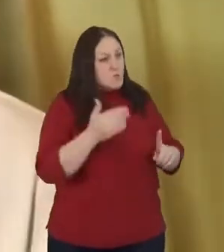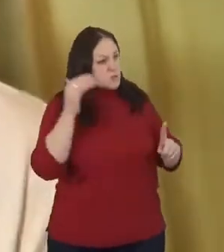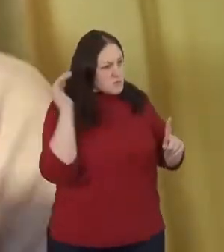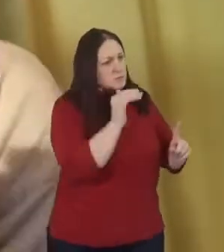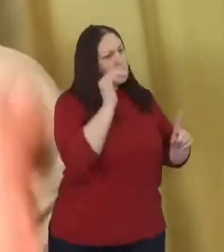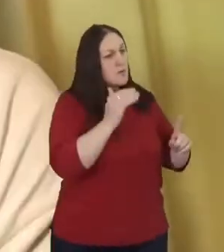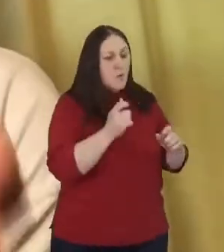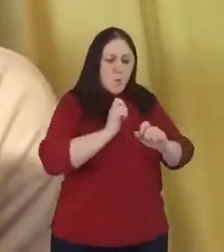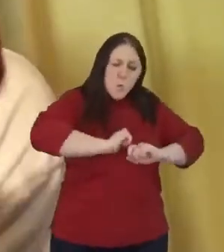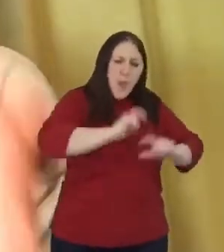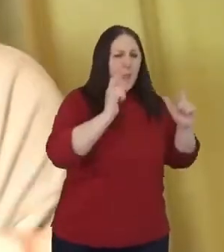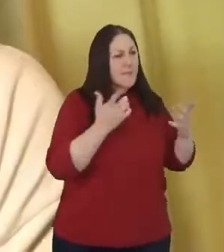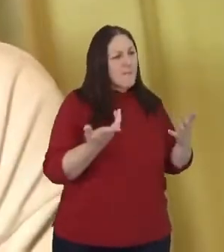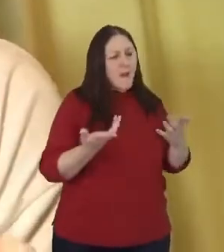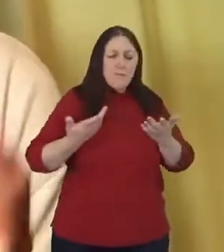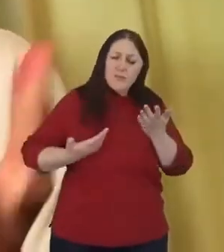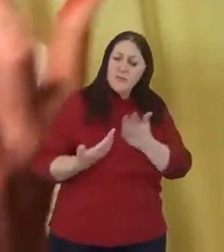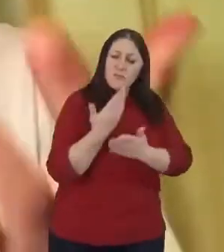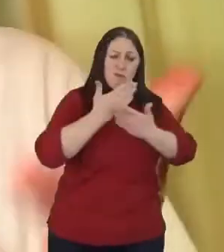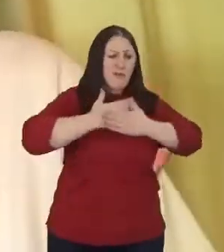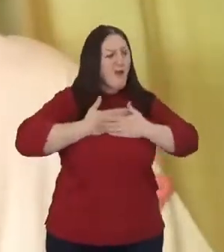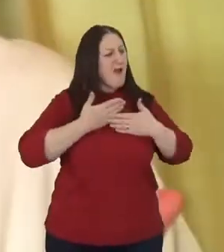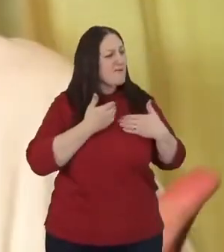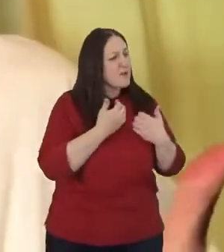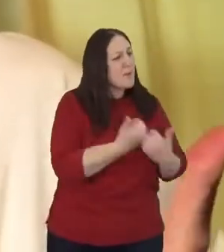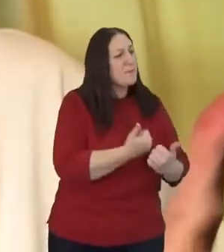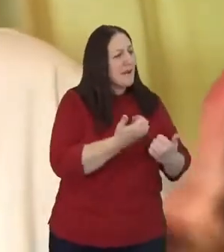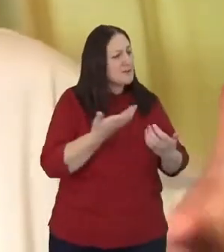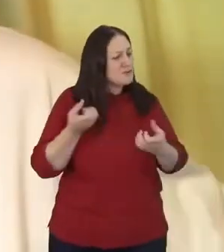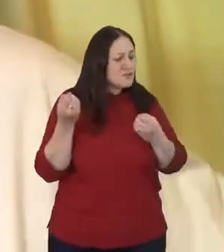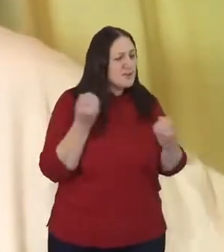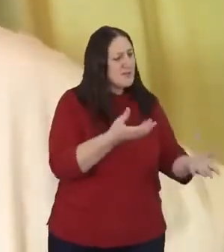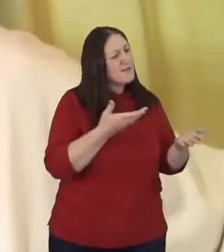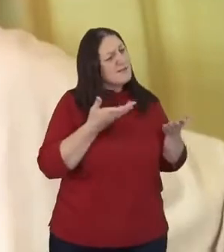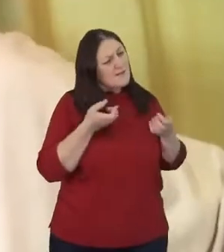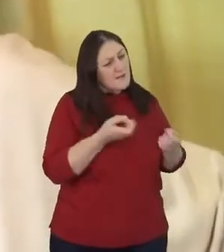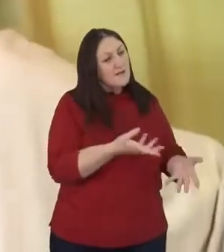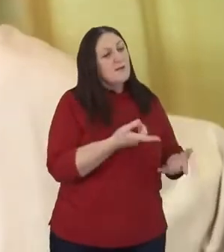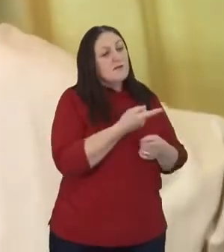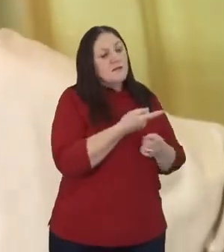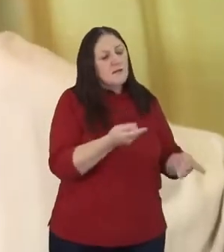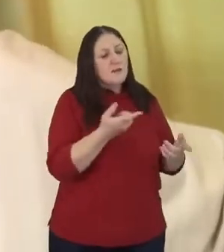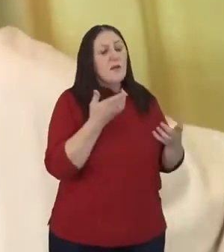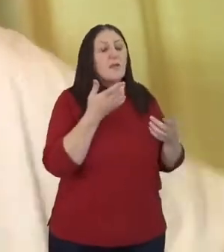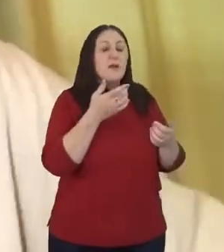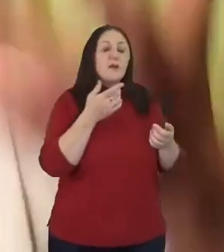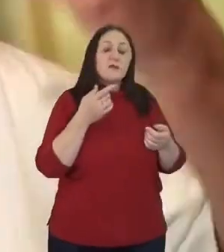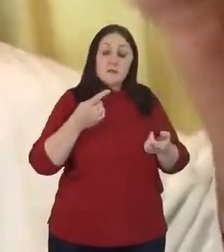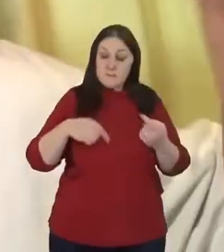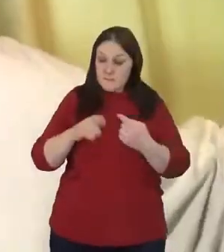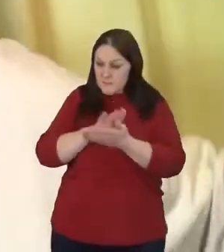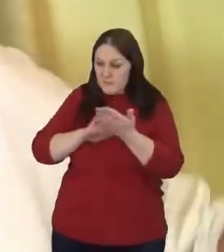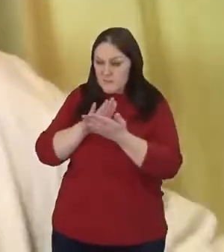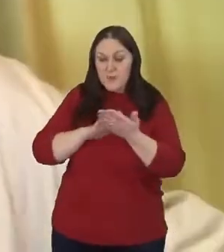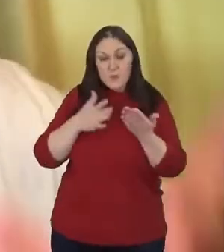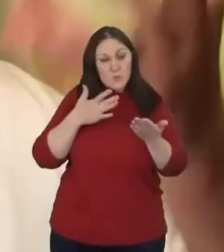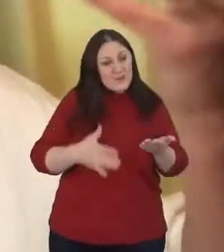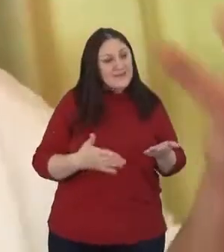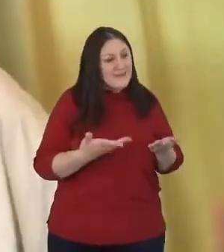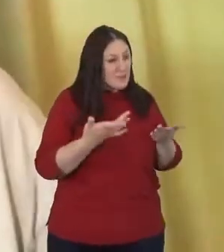up with love and compassion. And part of what we need to do is to, uh, expose